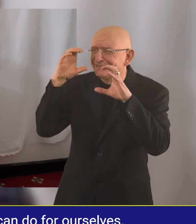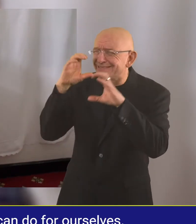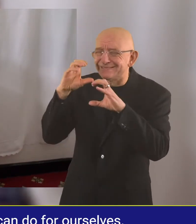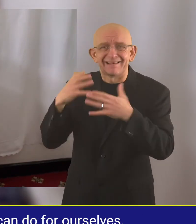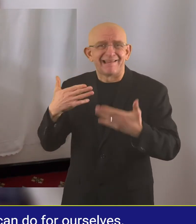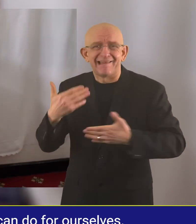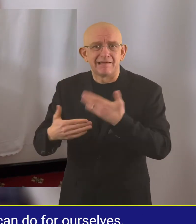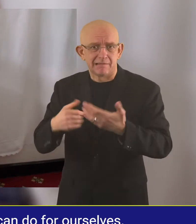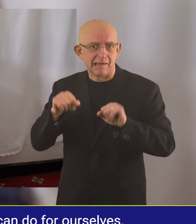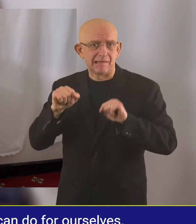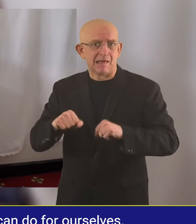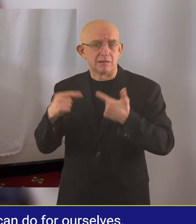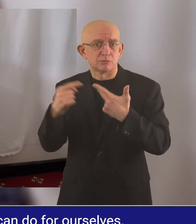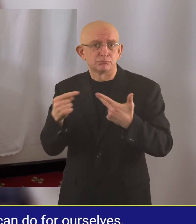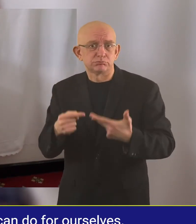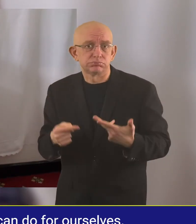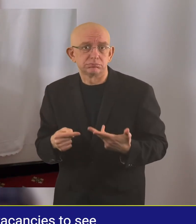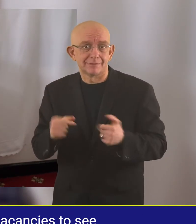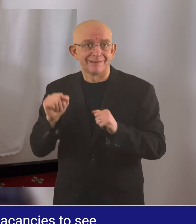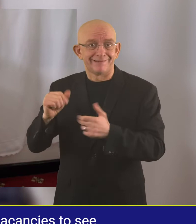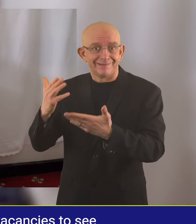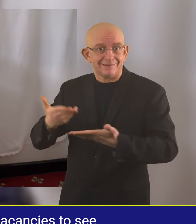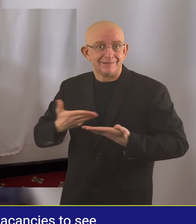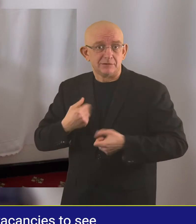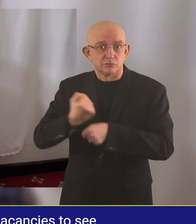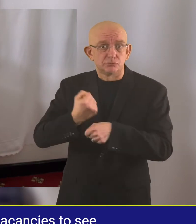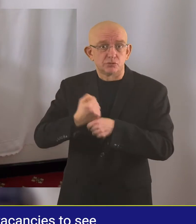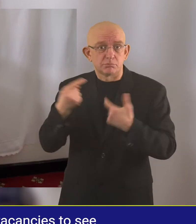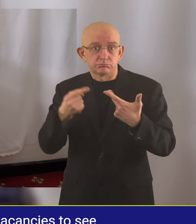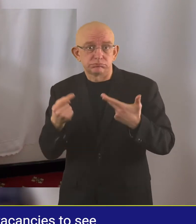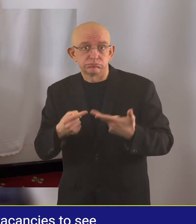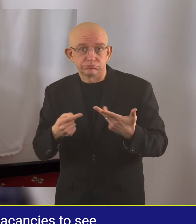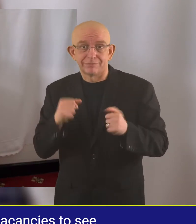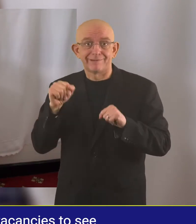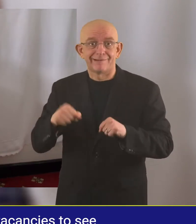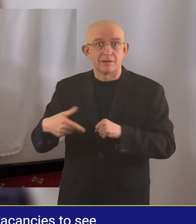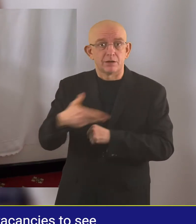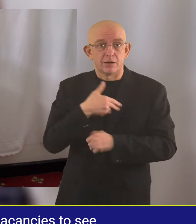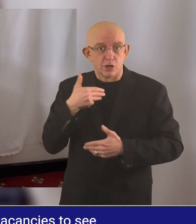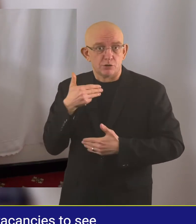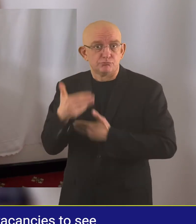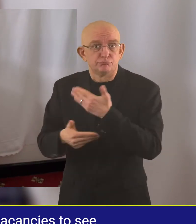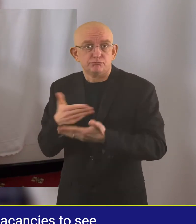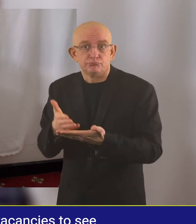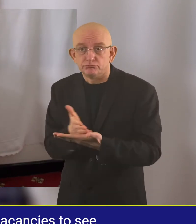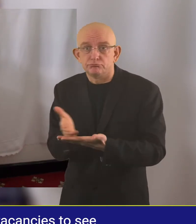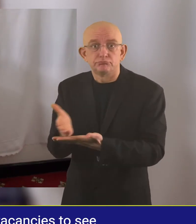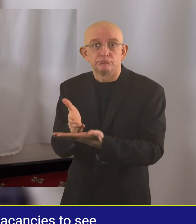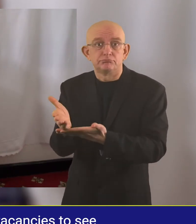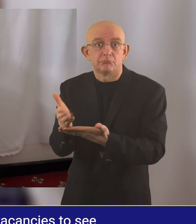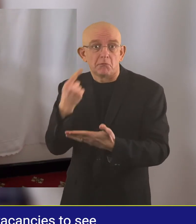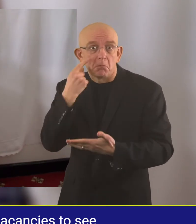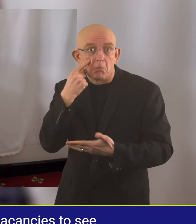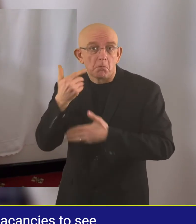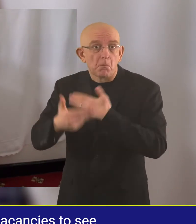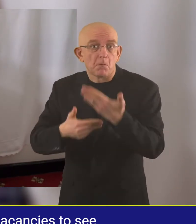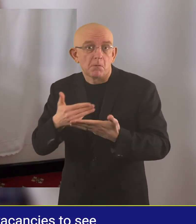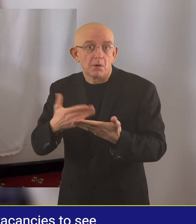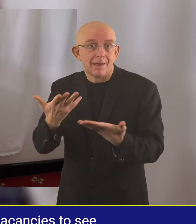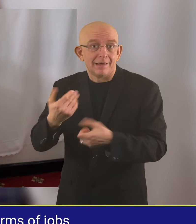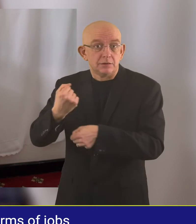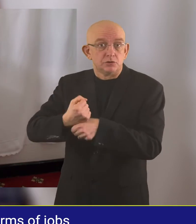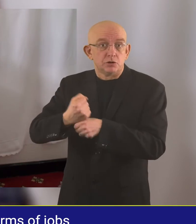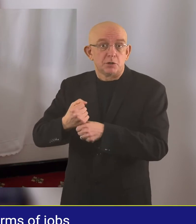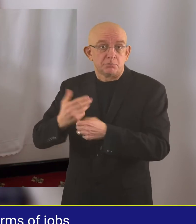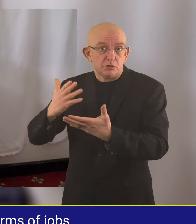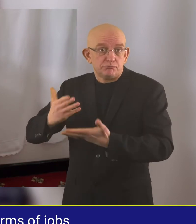even if we are short-sighted, we can do for ourselves. If they could give us job vacancies to see whether we can do, it's better off.